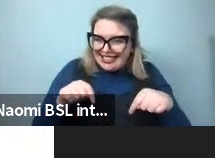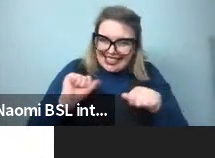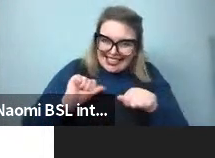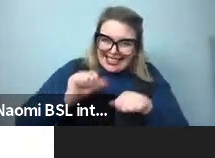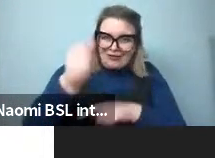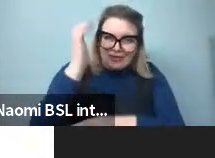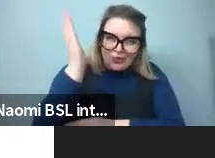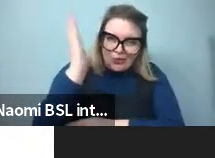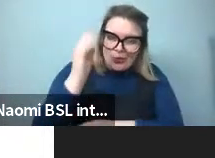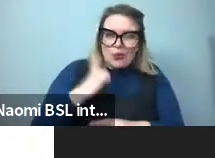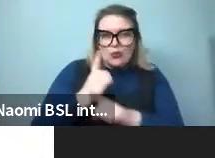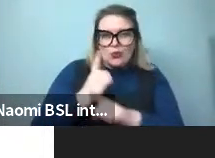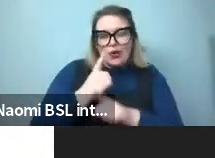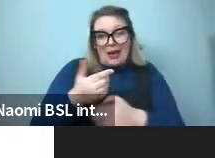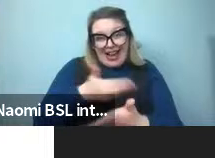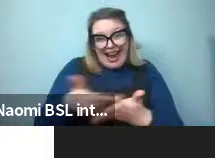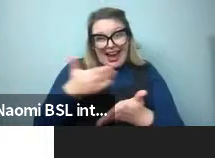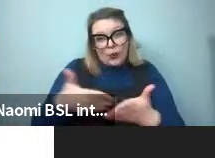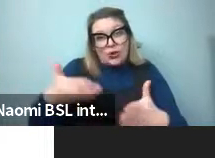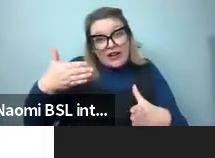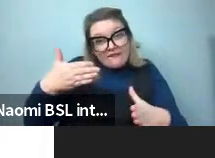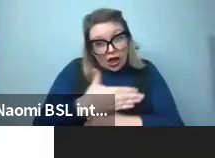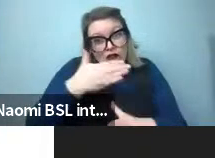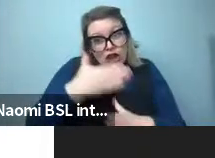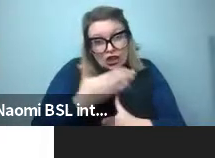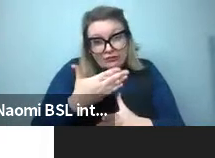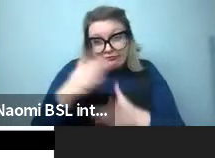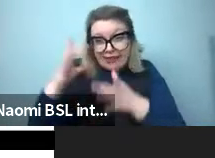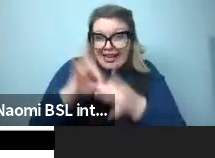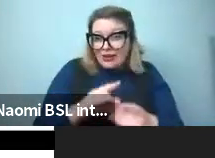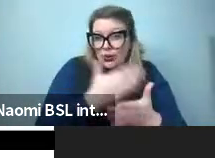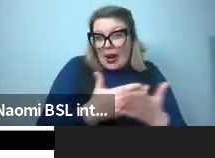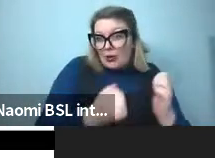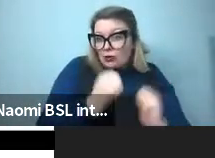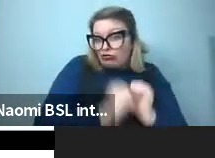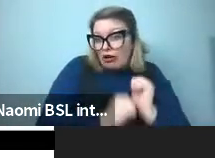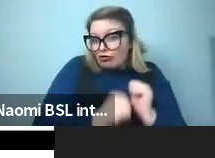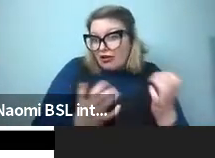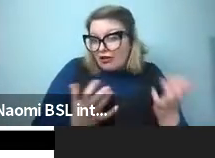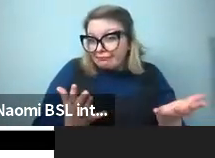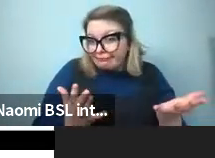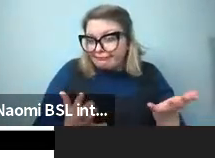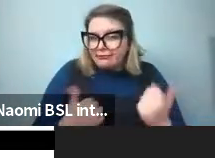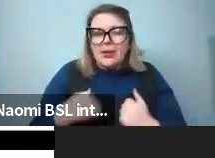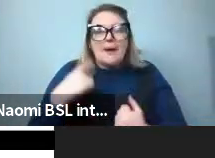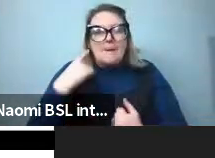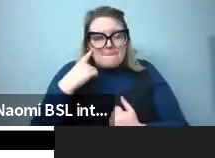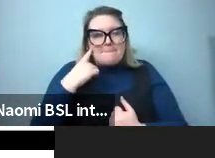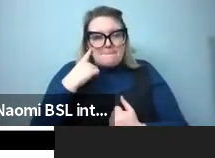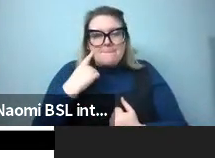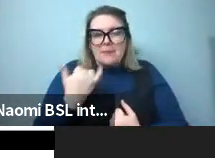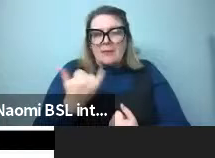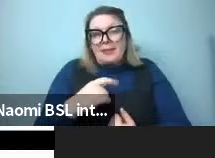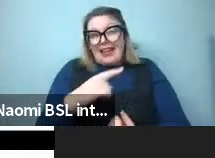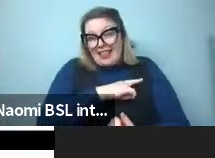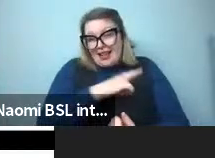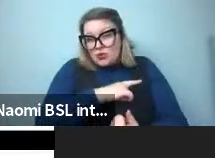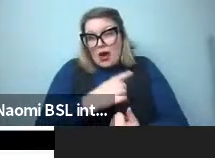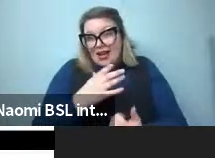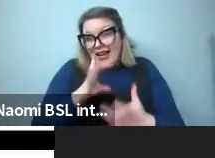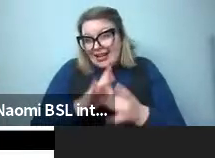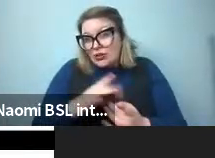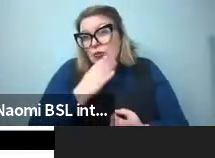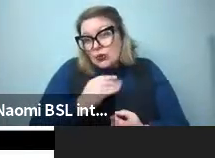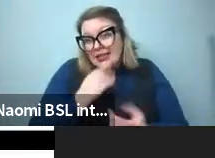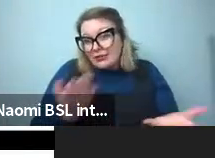think the language function has to do, language structure has to do with use. So here, maybe a causal explanation has to do